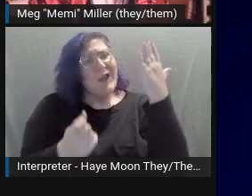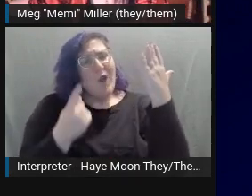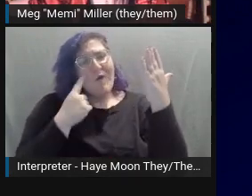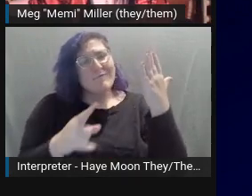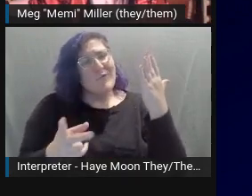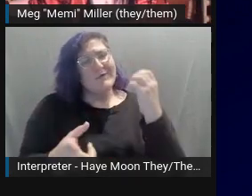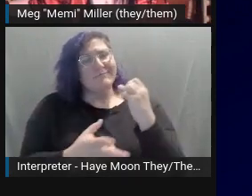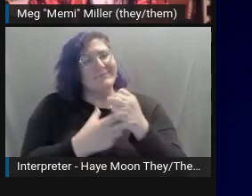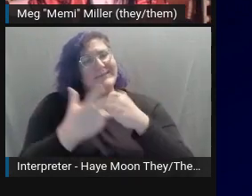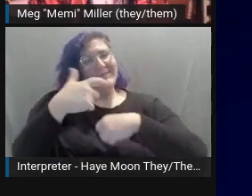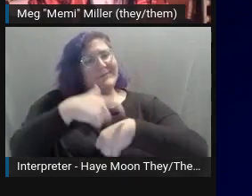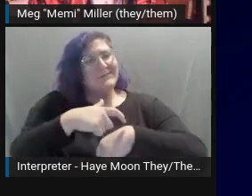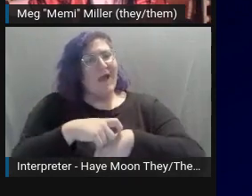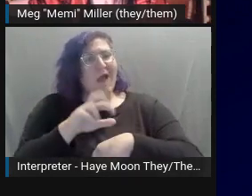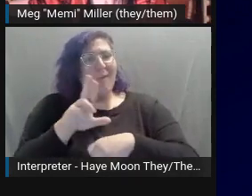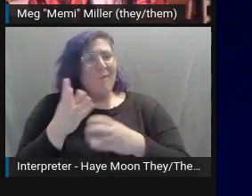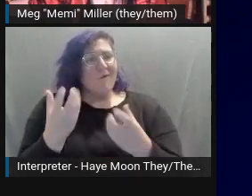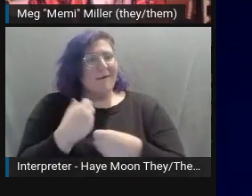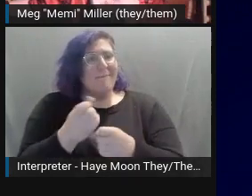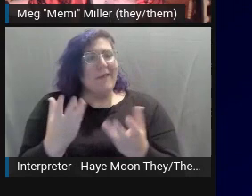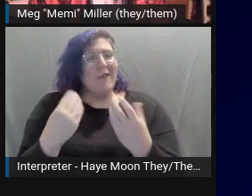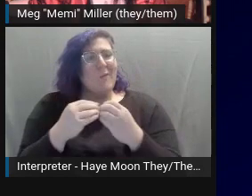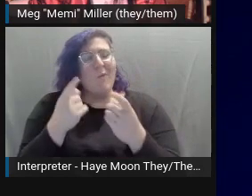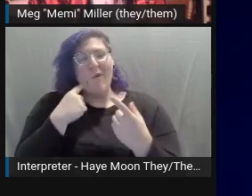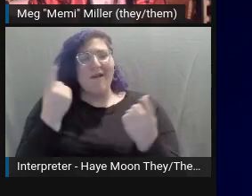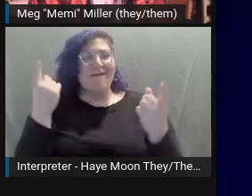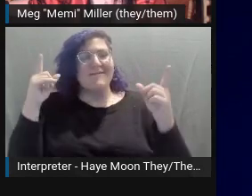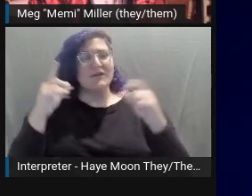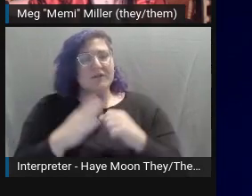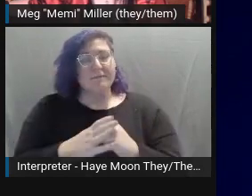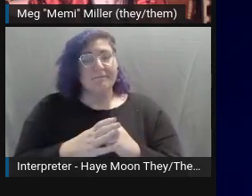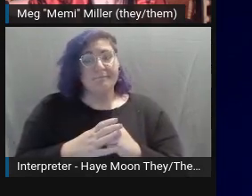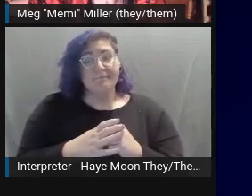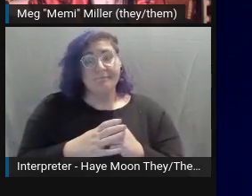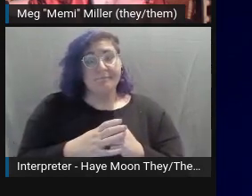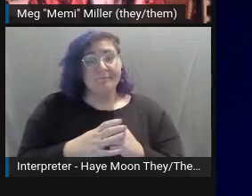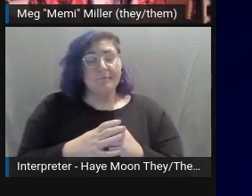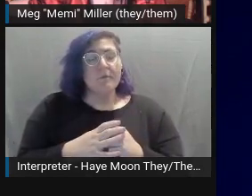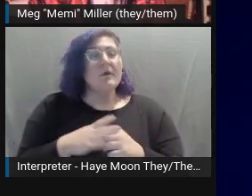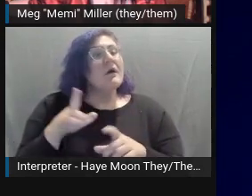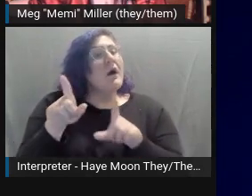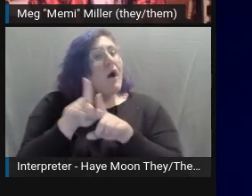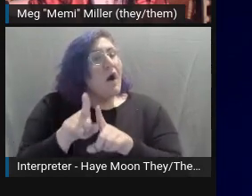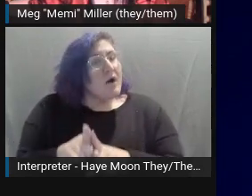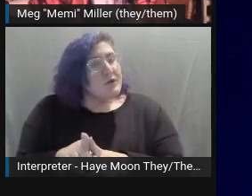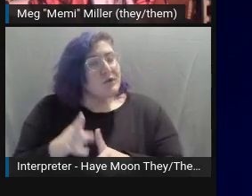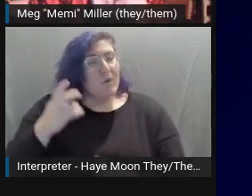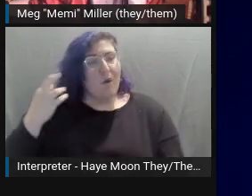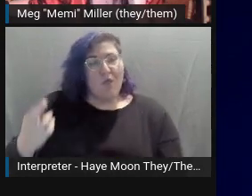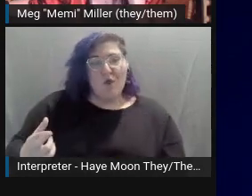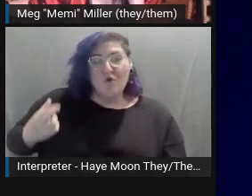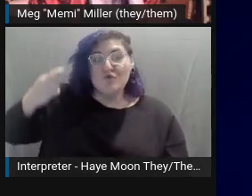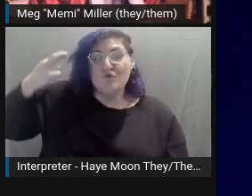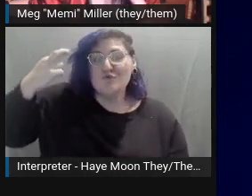More considerations that can change alt text. The reason you're using this image, and we're going to talk about that a lot.